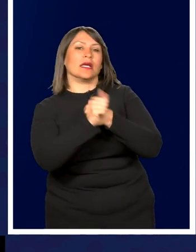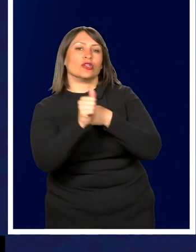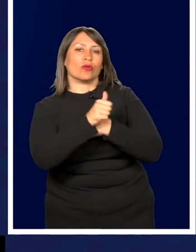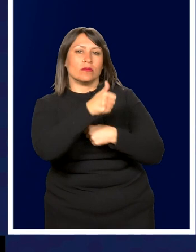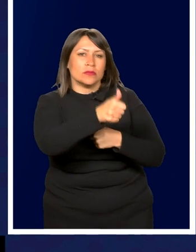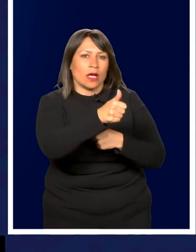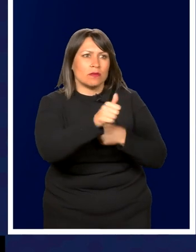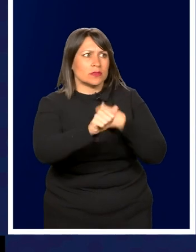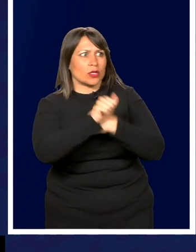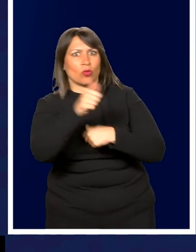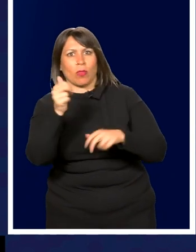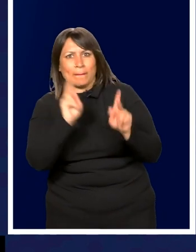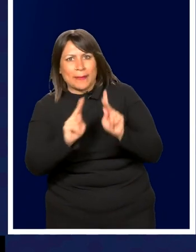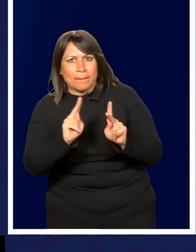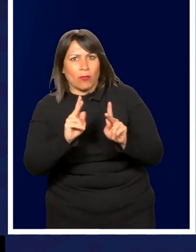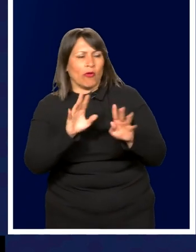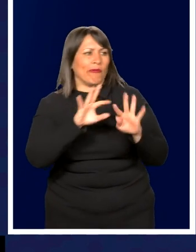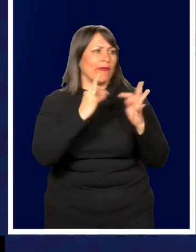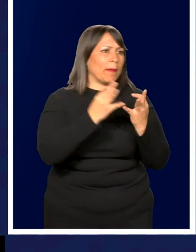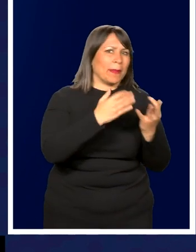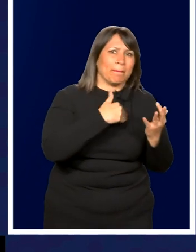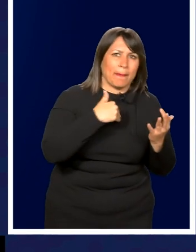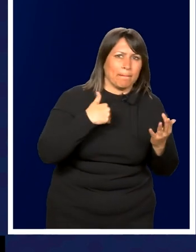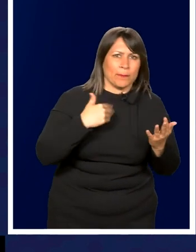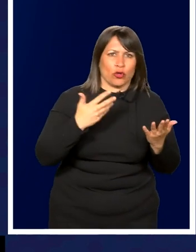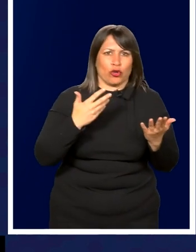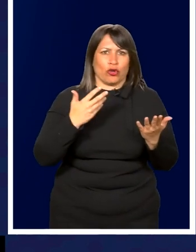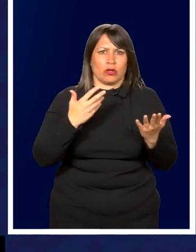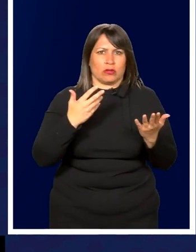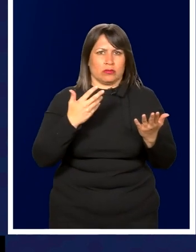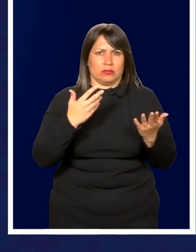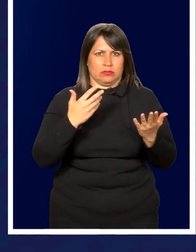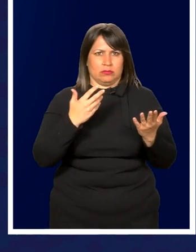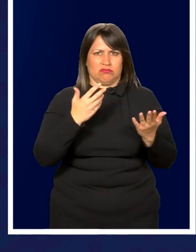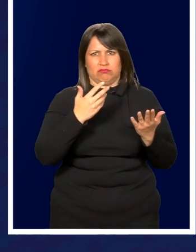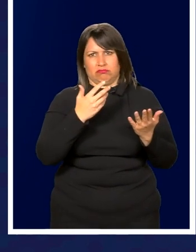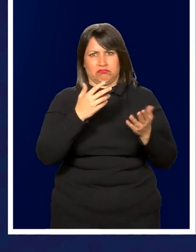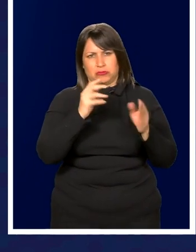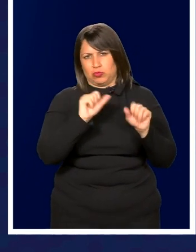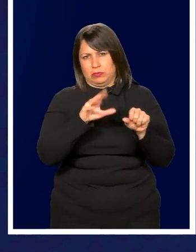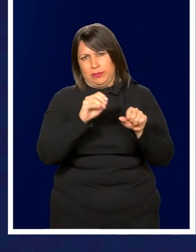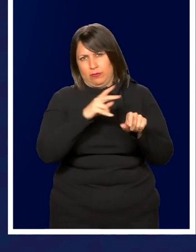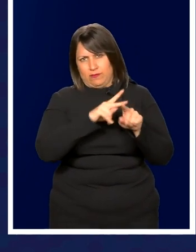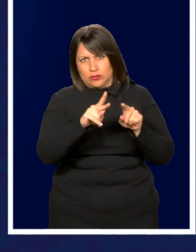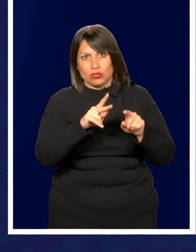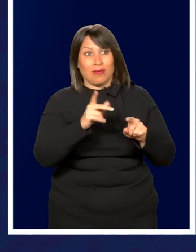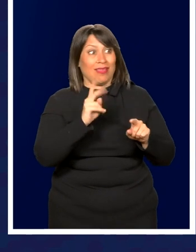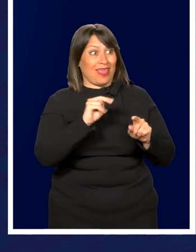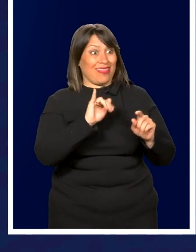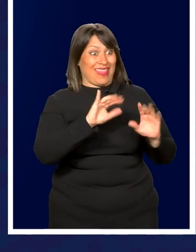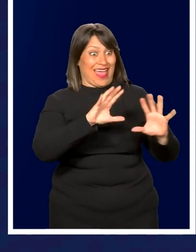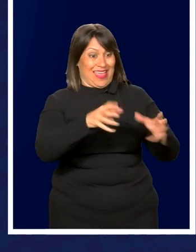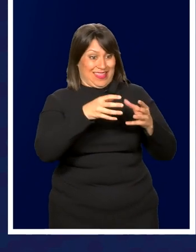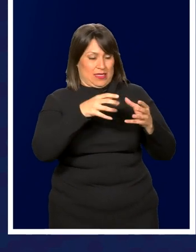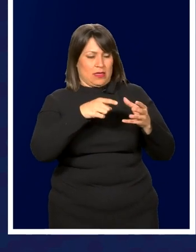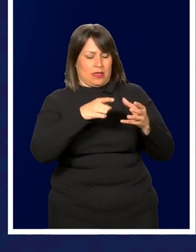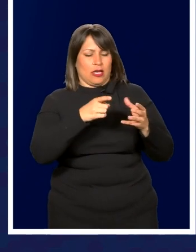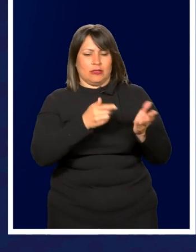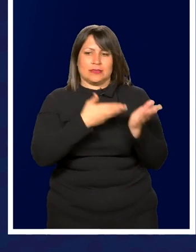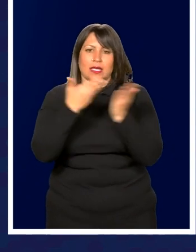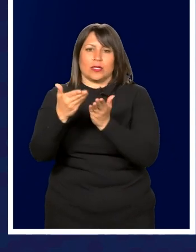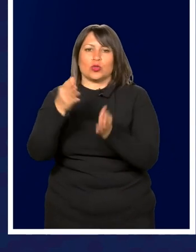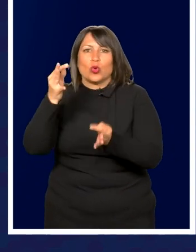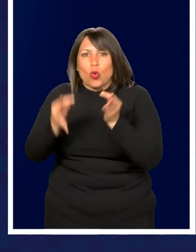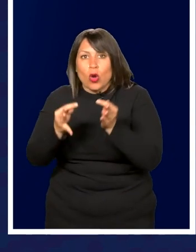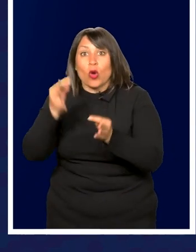a danger to themselves or a danger to others. Family member could be a professional. Then that is taken to a court of law. And then that